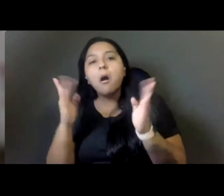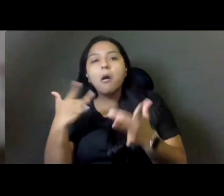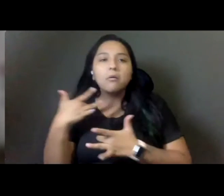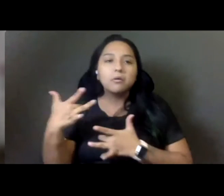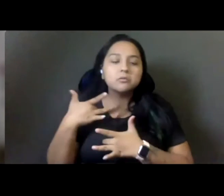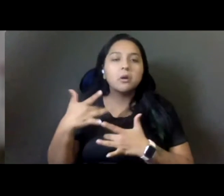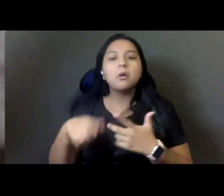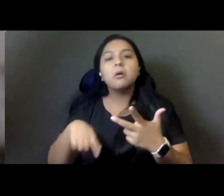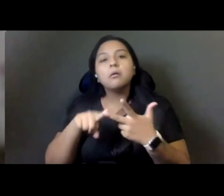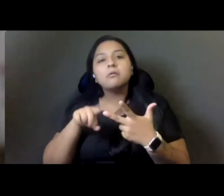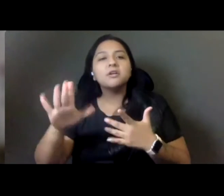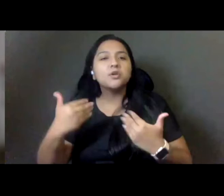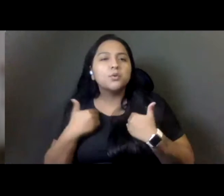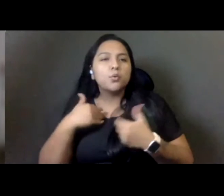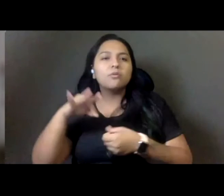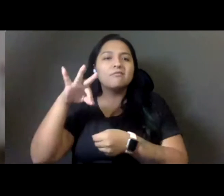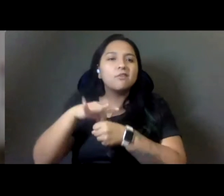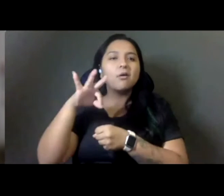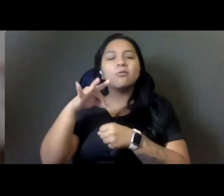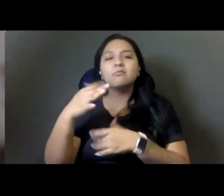of youth registered voters around the state as well.